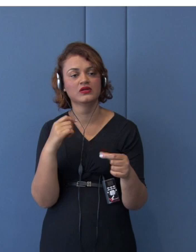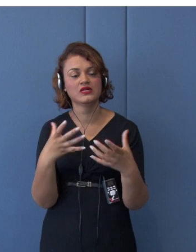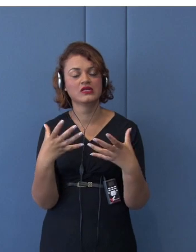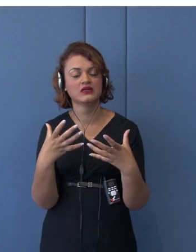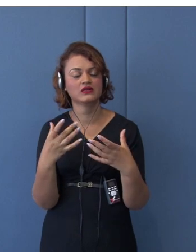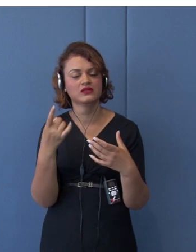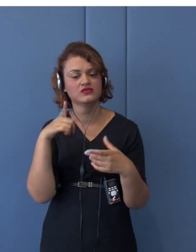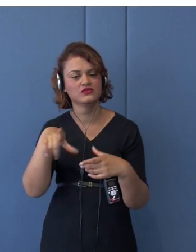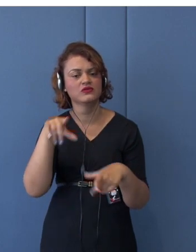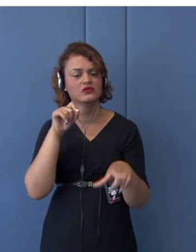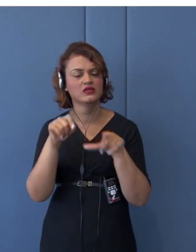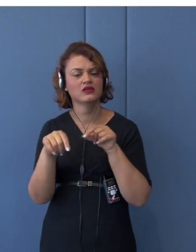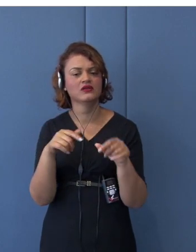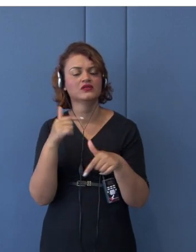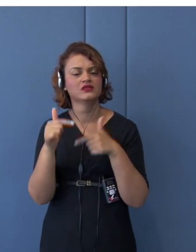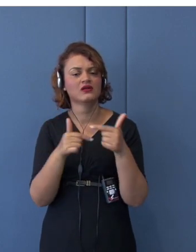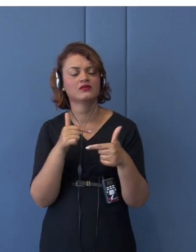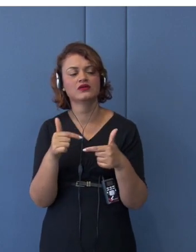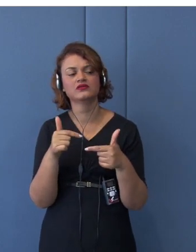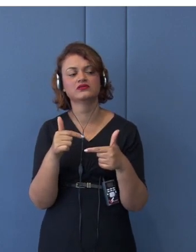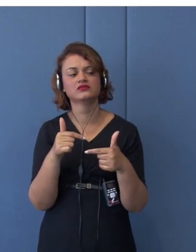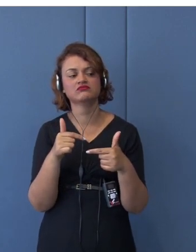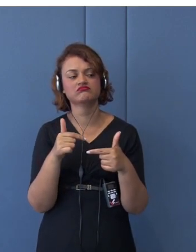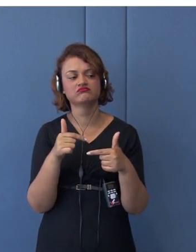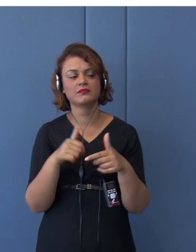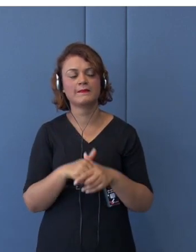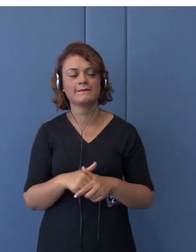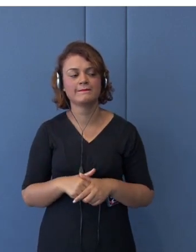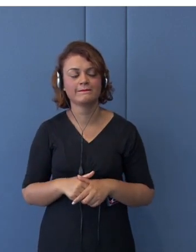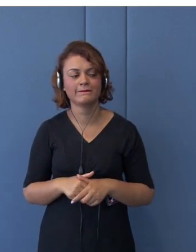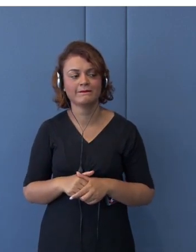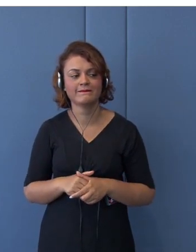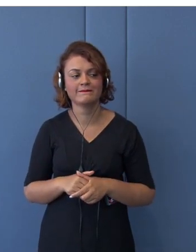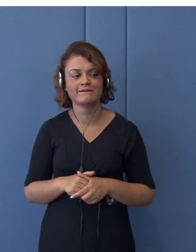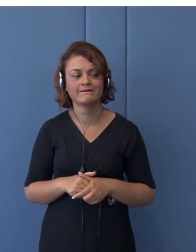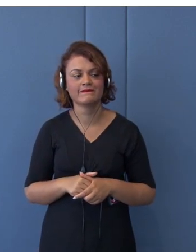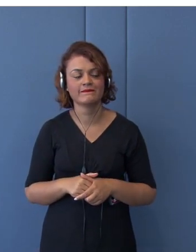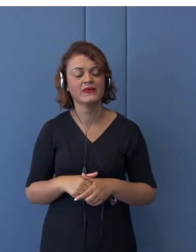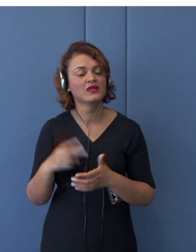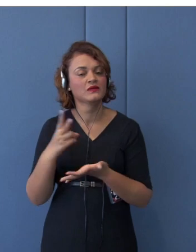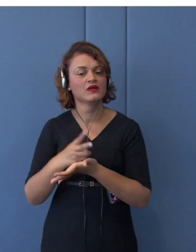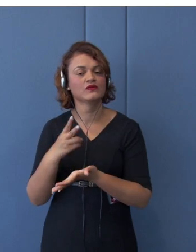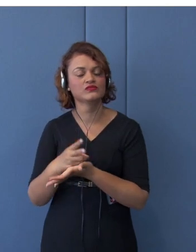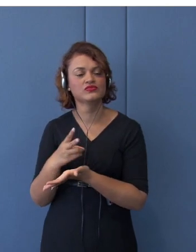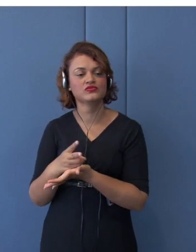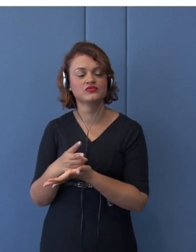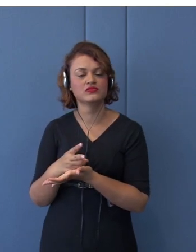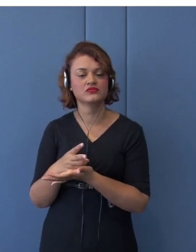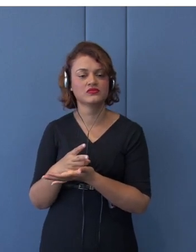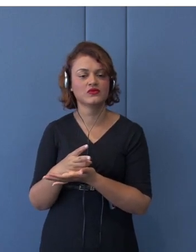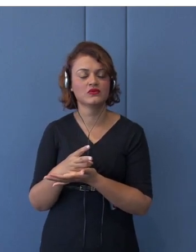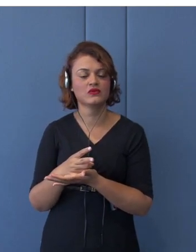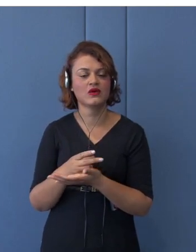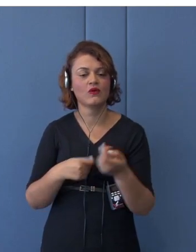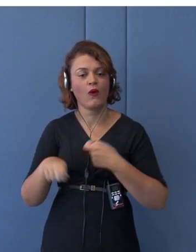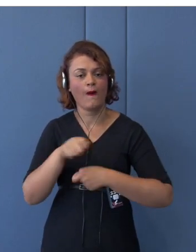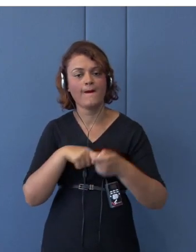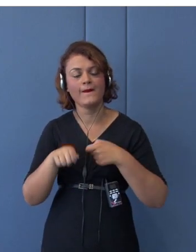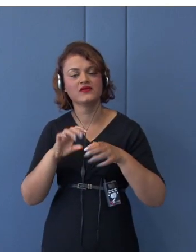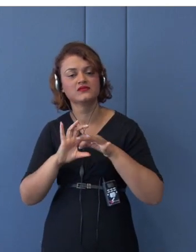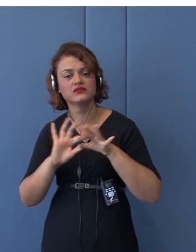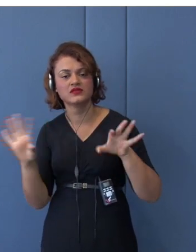the momentum for free trade. And this is a short chronology.